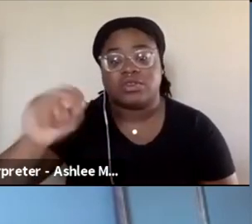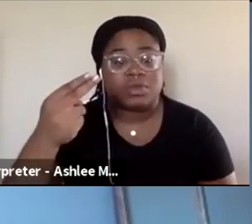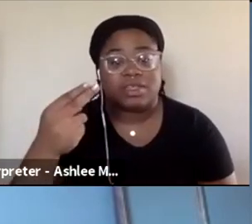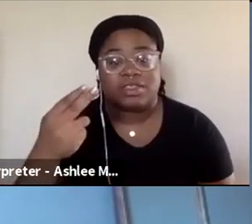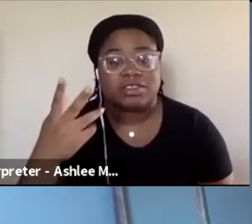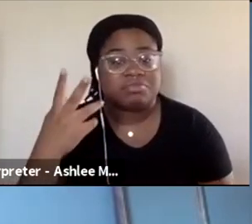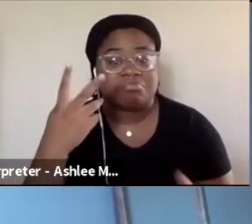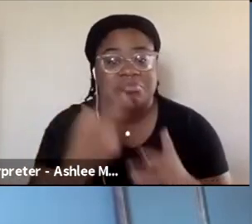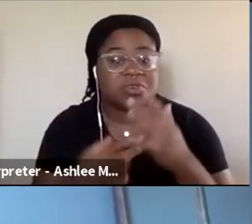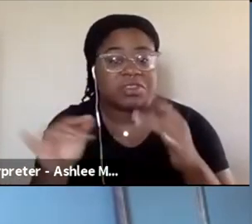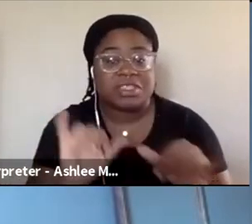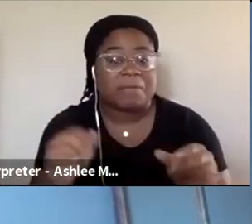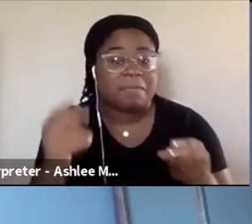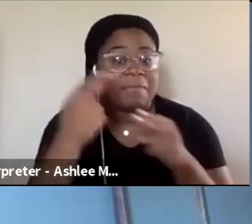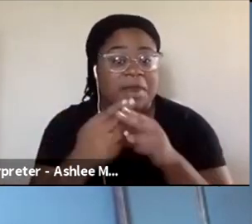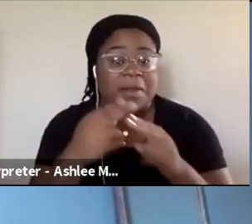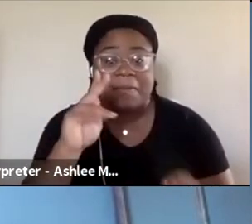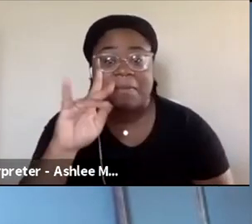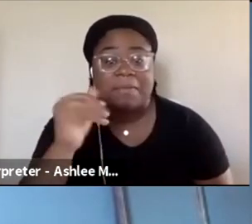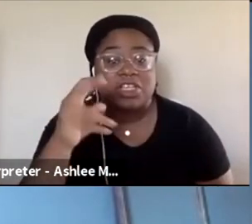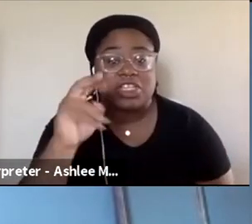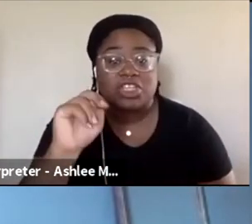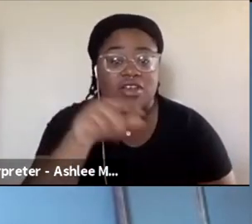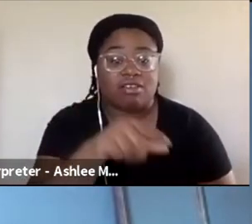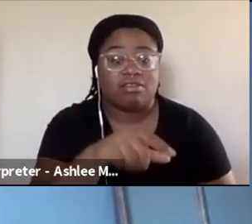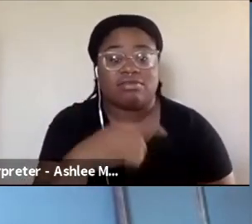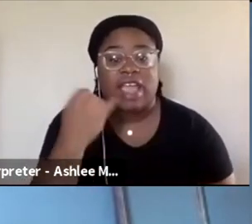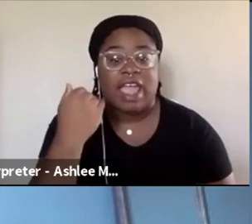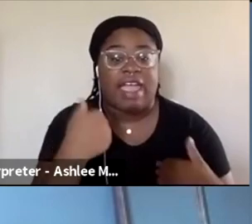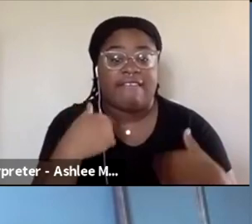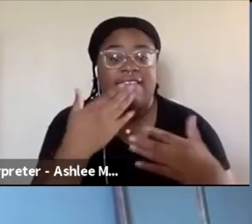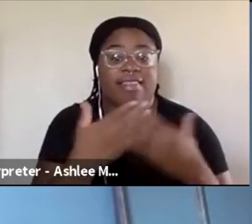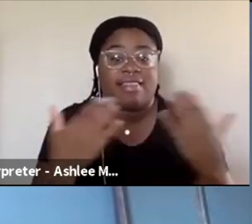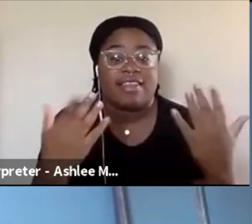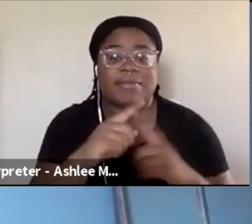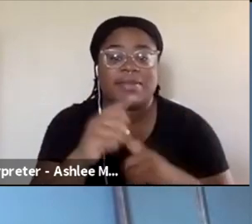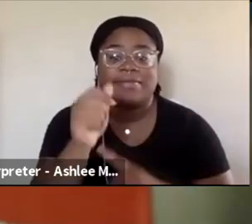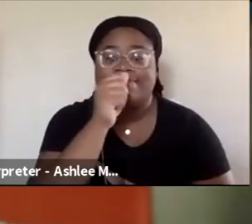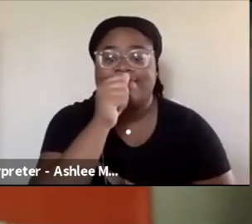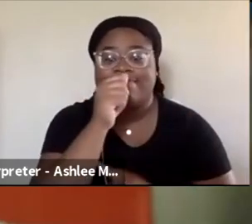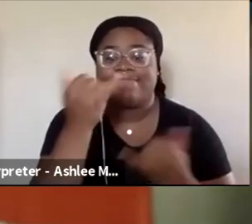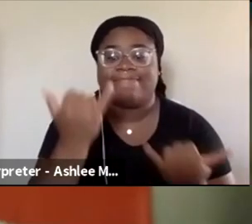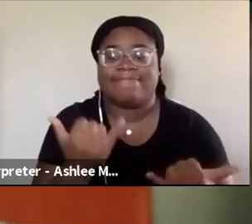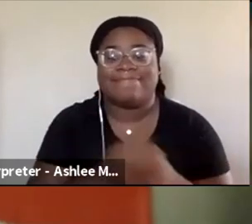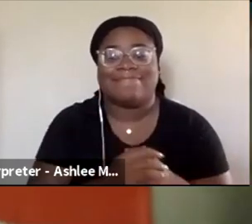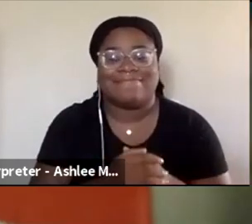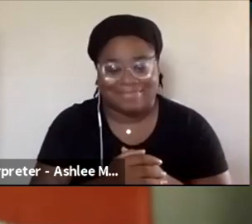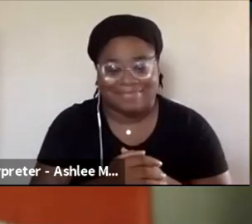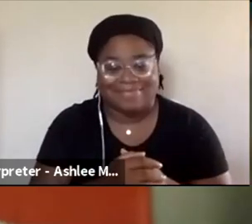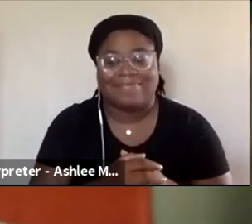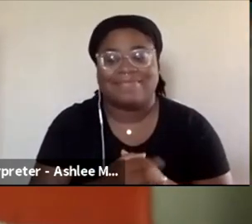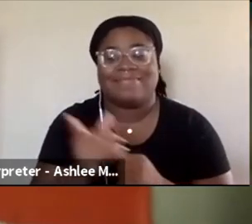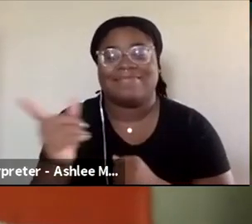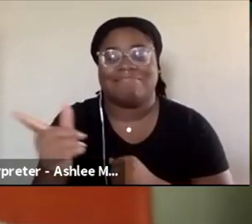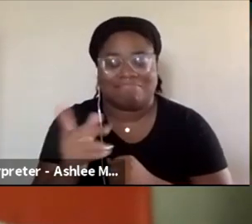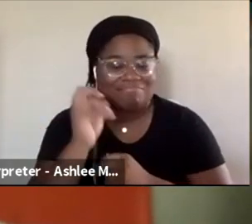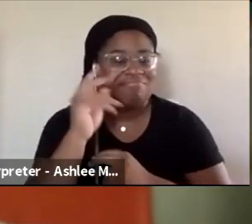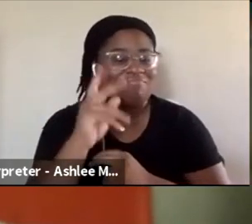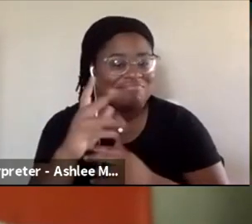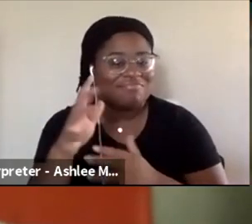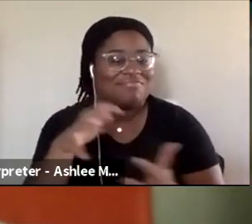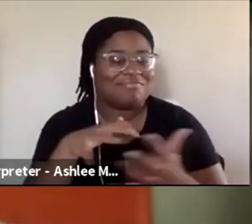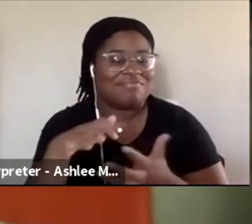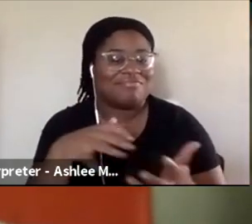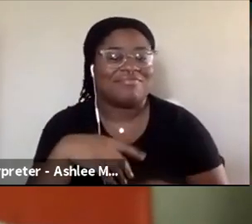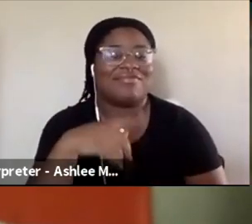I mean, I have some stuff coming up soon, but it's secret for now. As the content creator